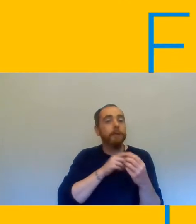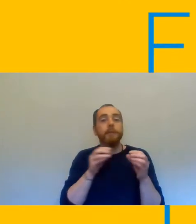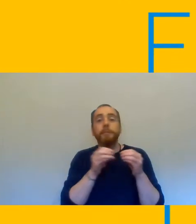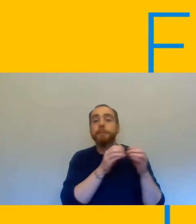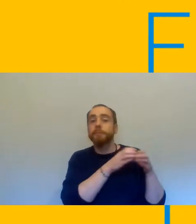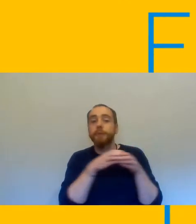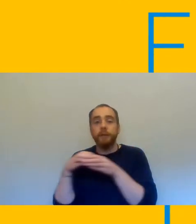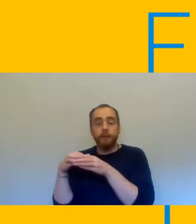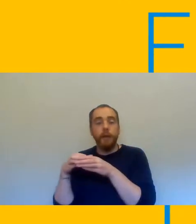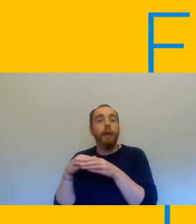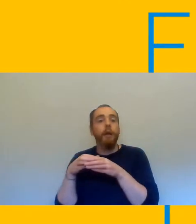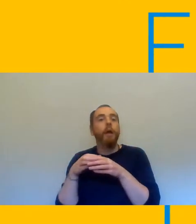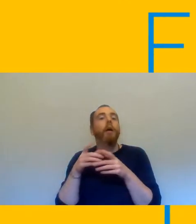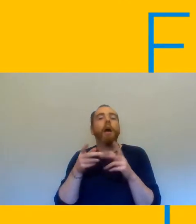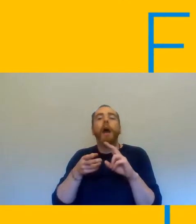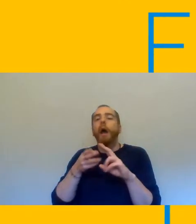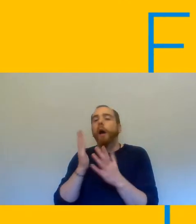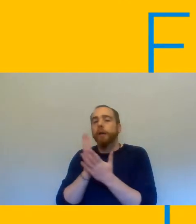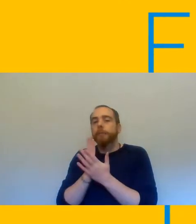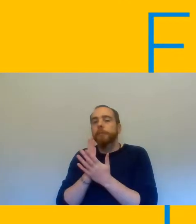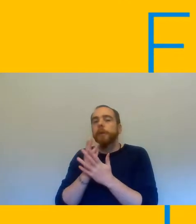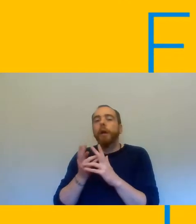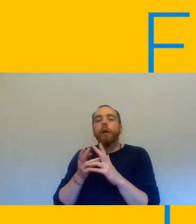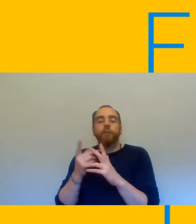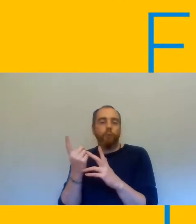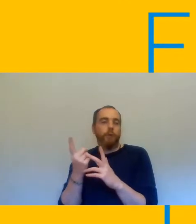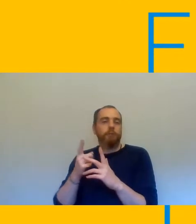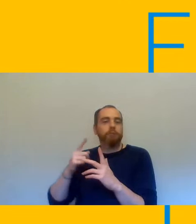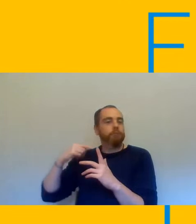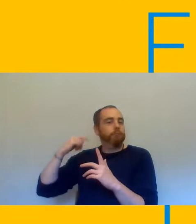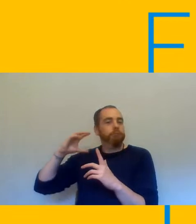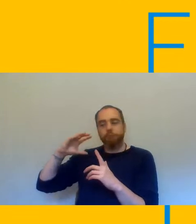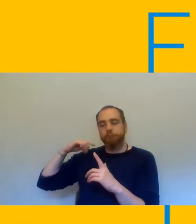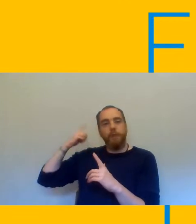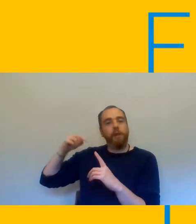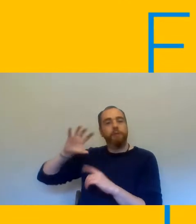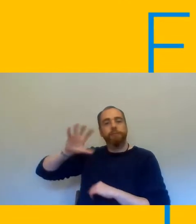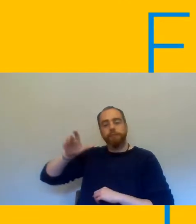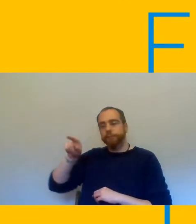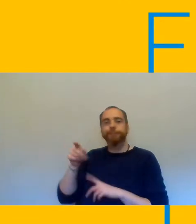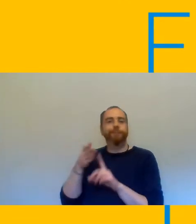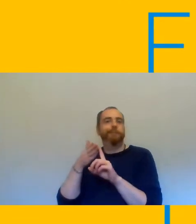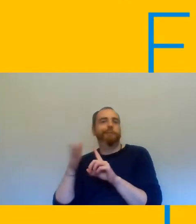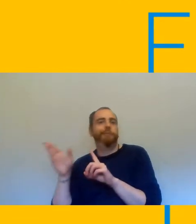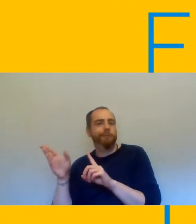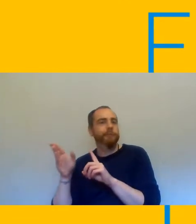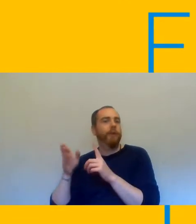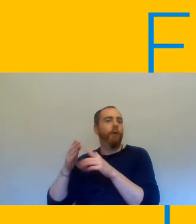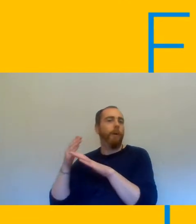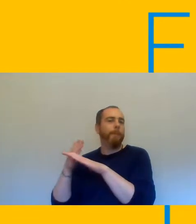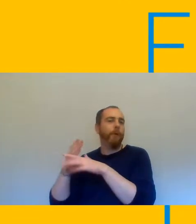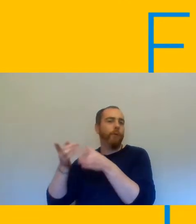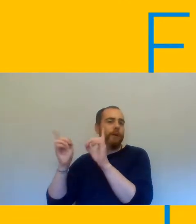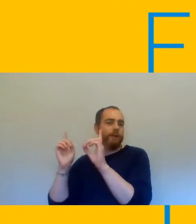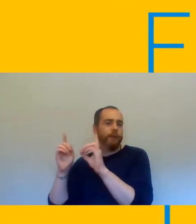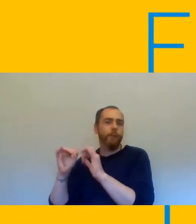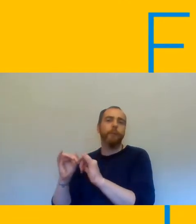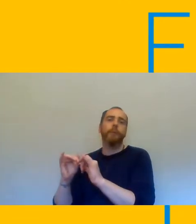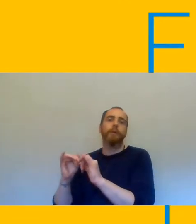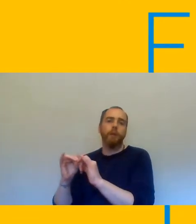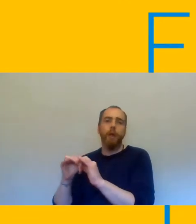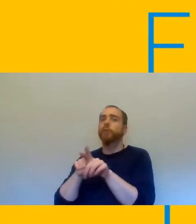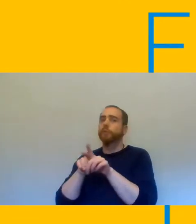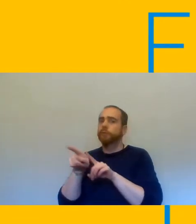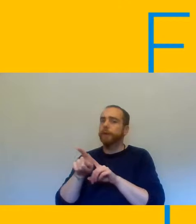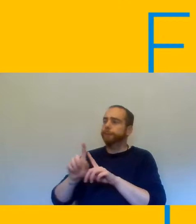employers i've got one rogue employer in london fe region and we are making uh arrangements to uh to respond to that